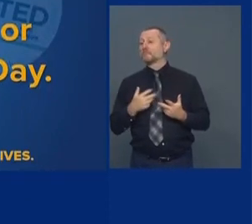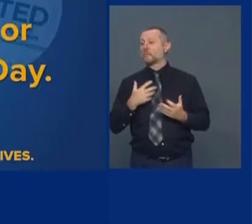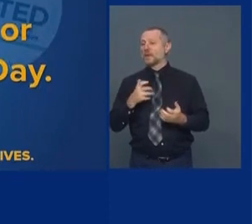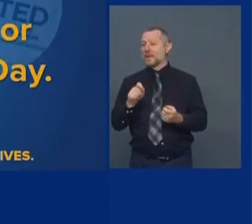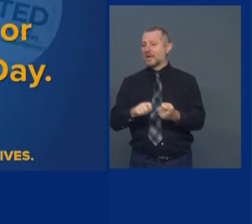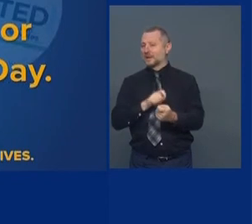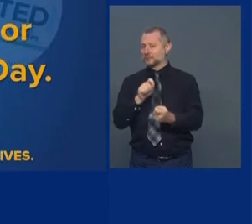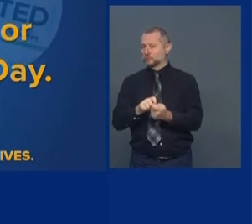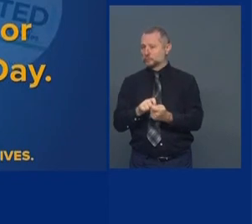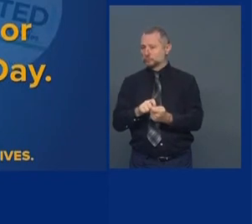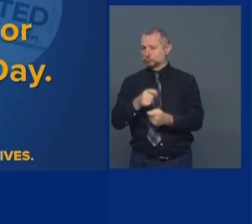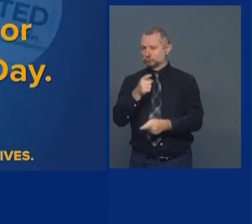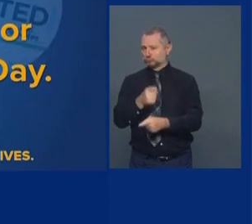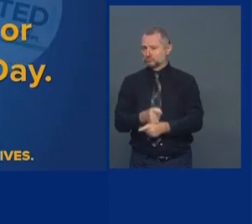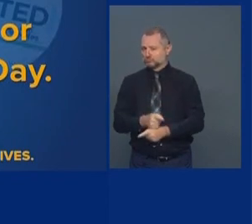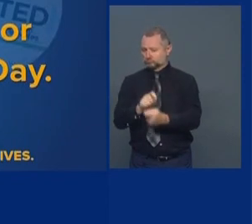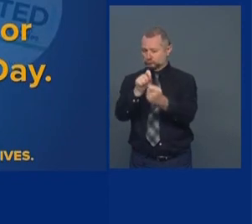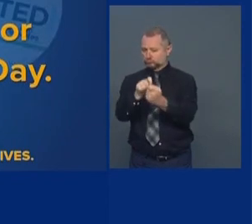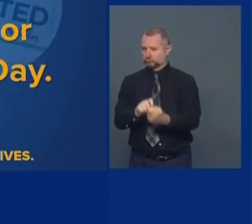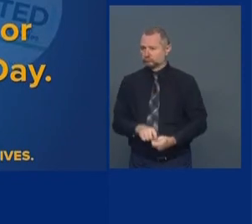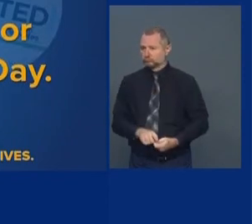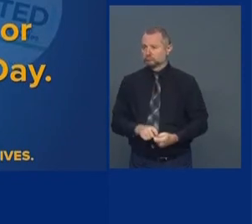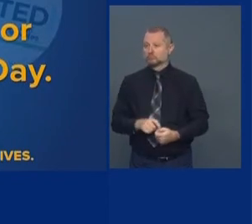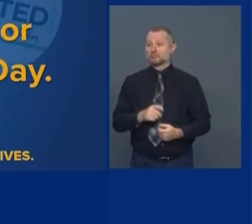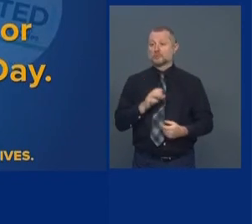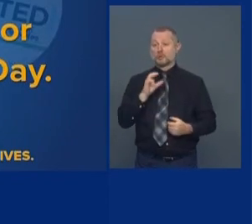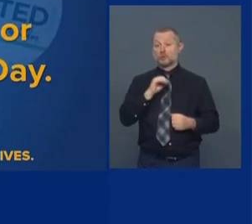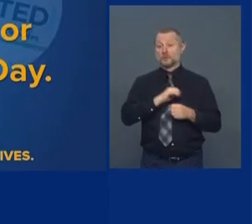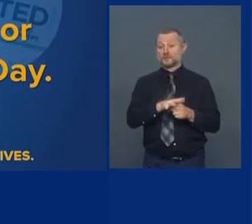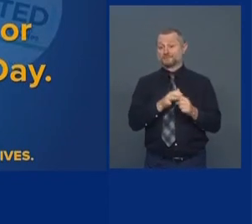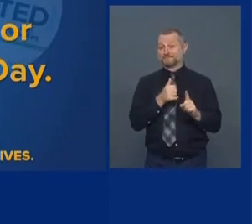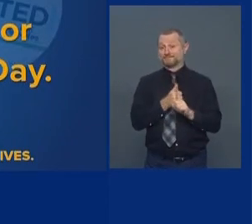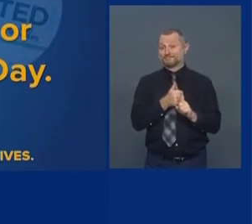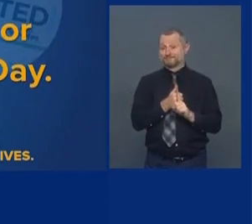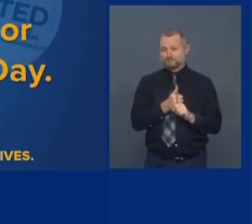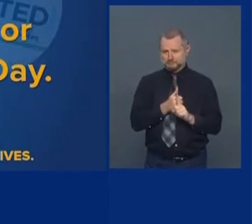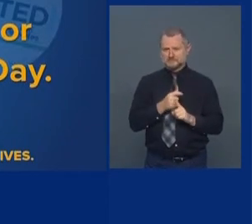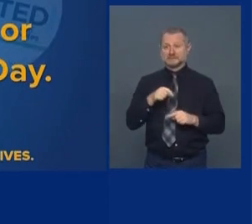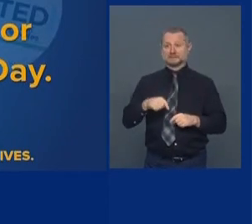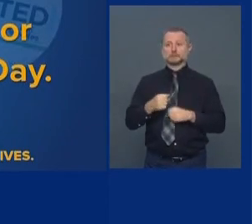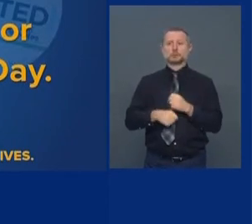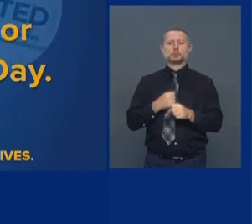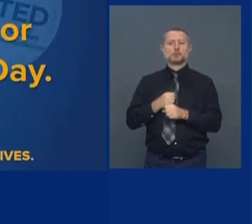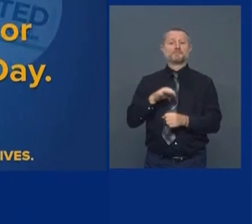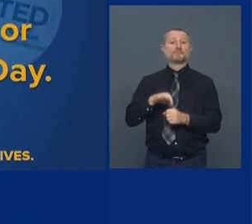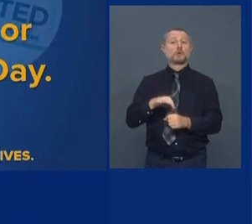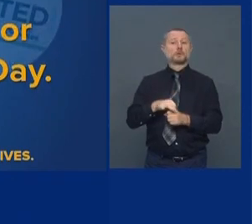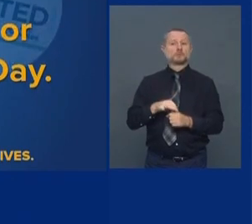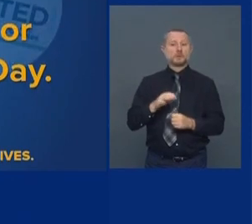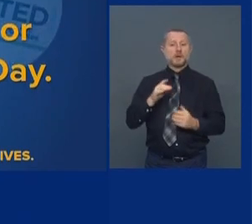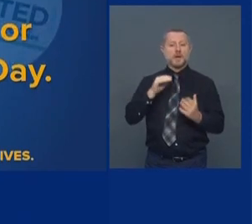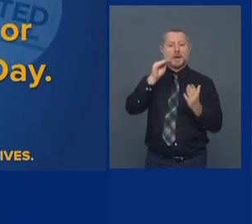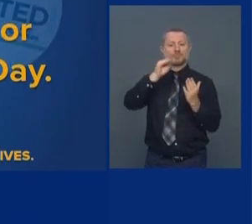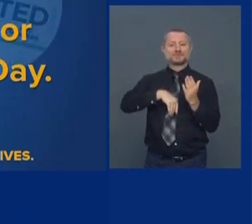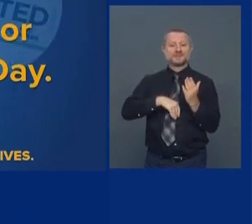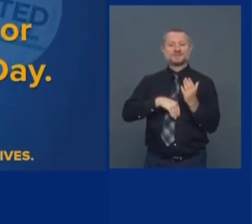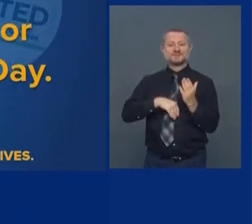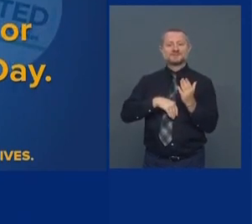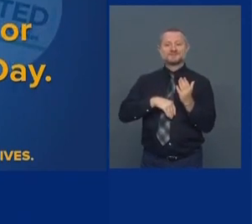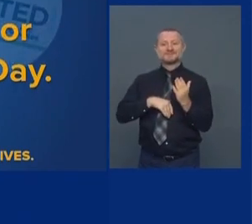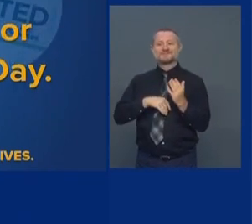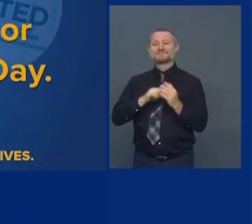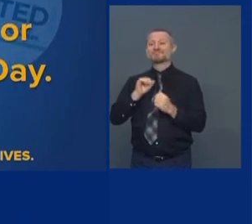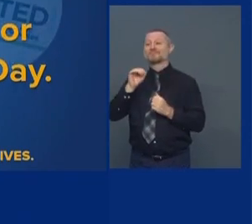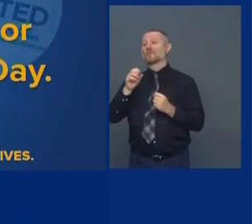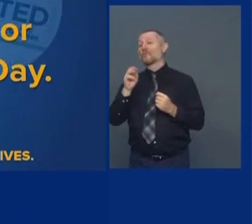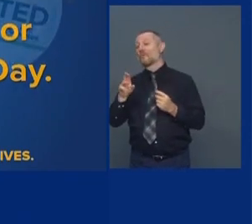Because of COVID this year, you can vote by absentee, or you can vote early, vote in